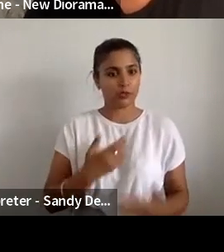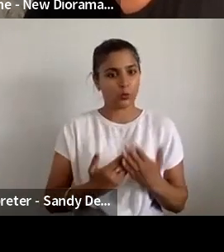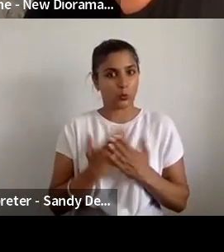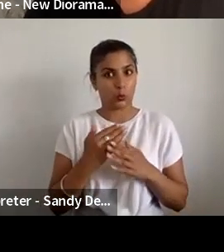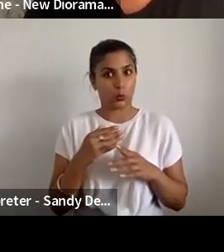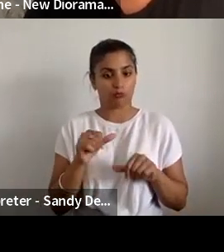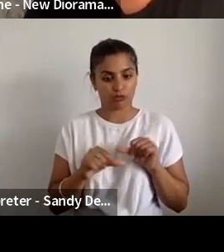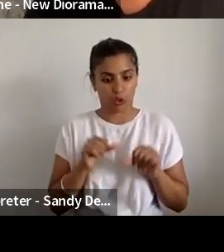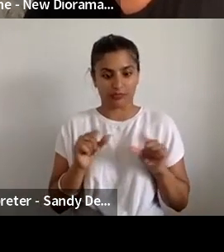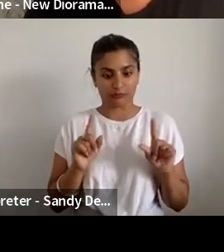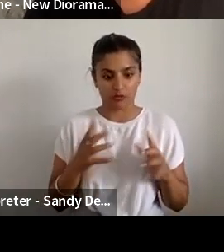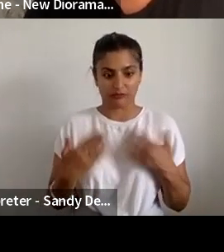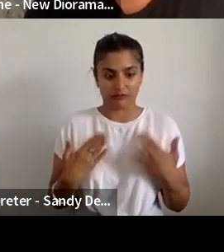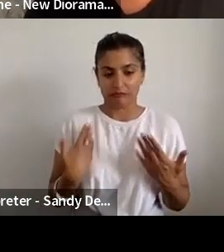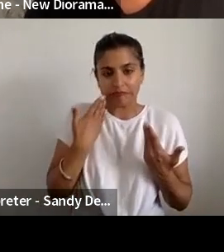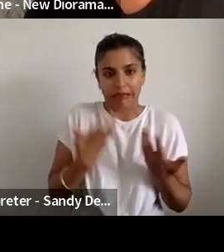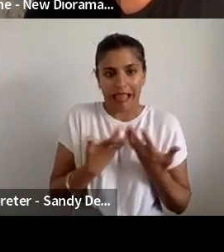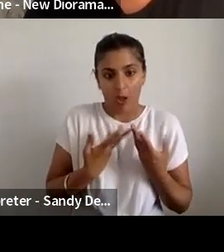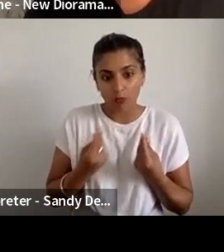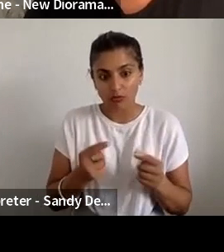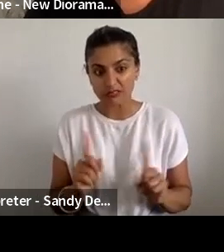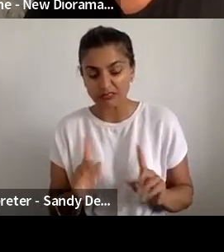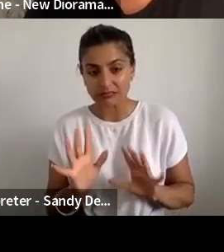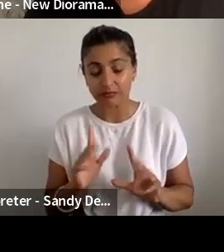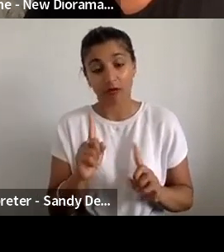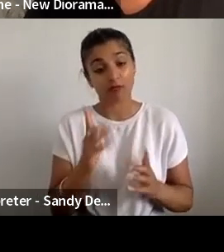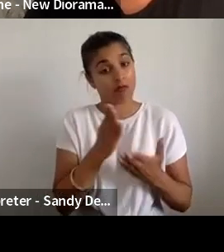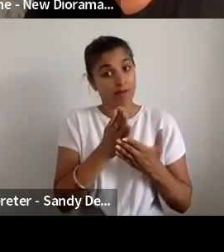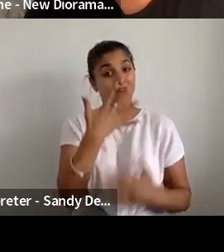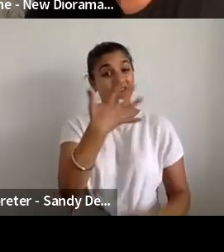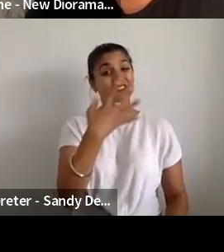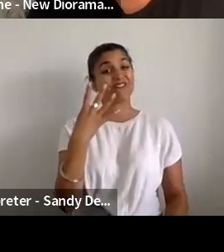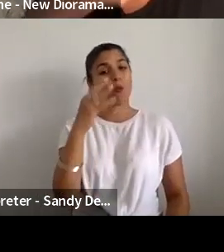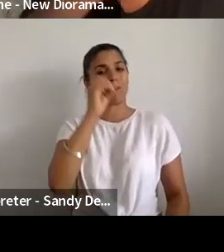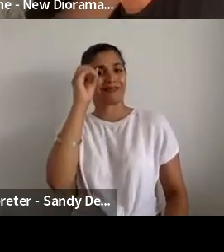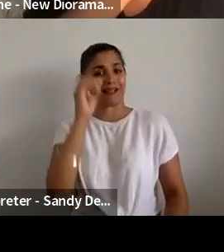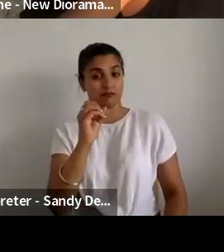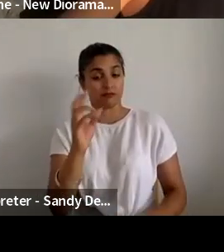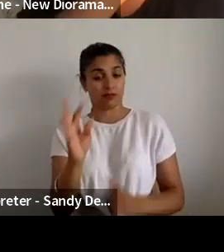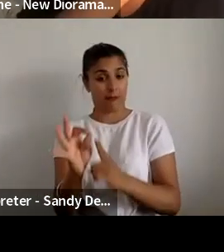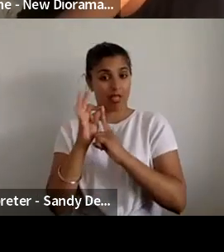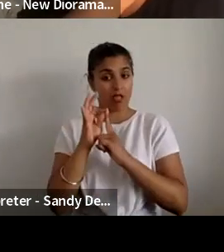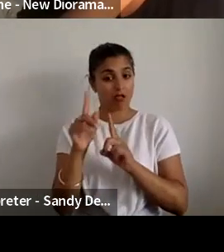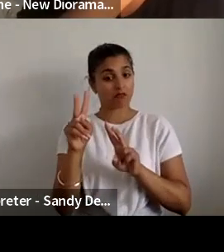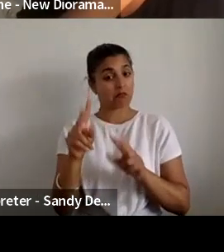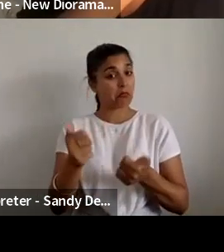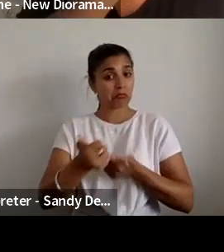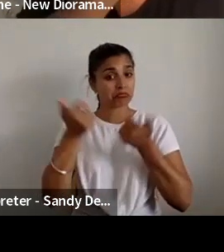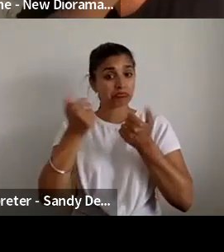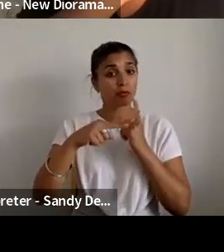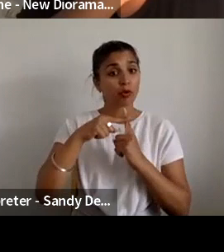actually 54% of applicants viewed it positively or very positively,